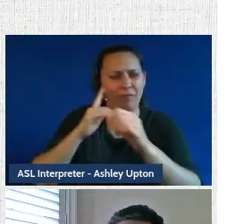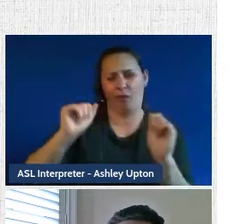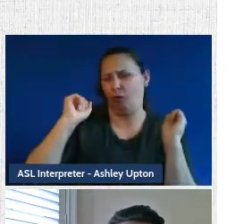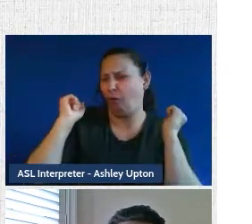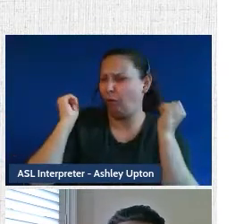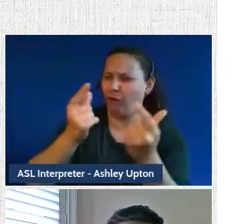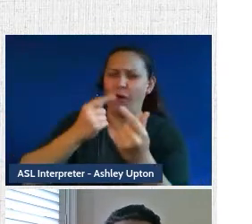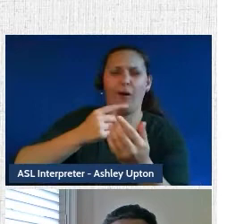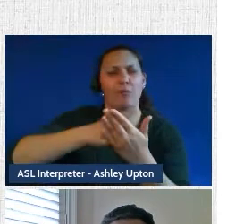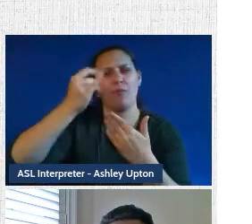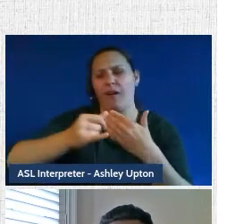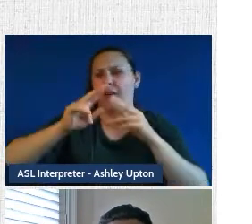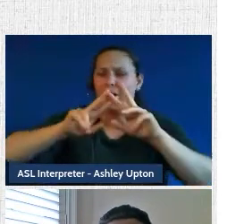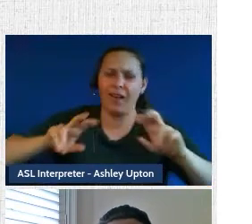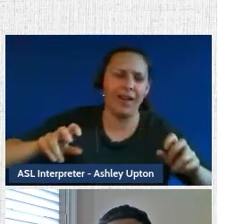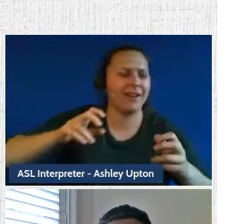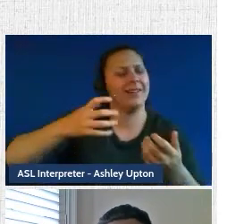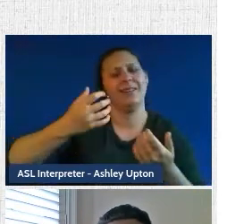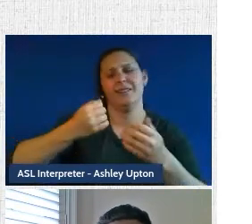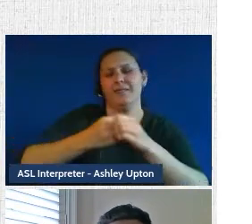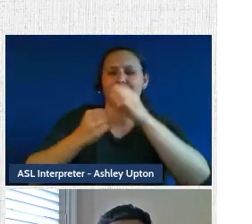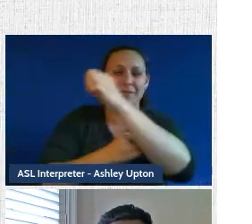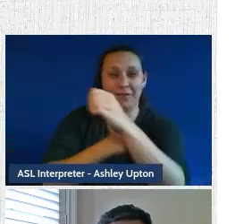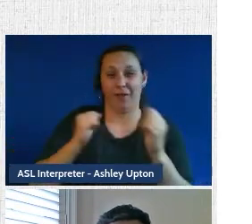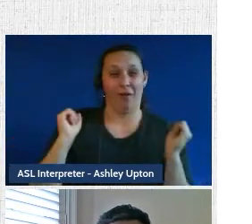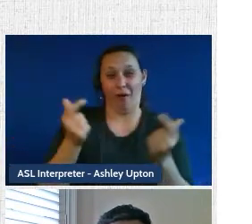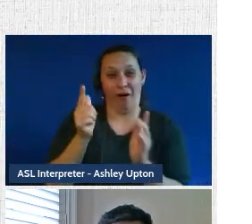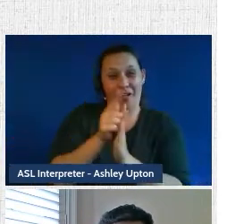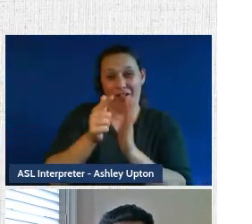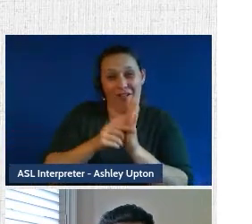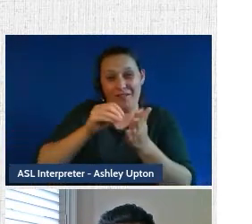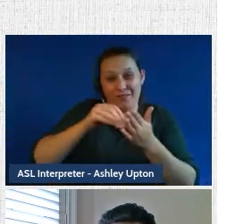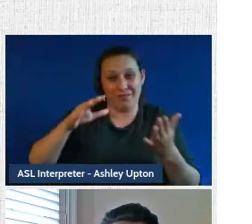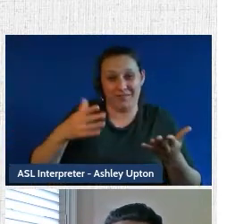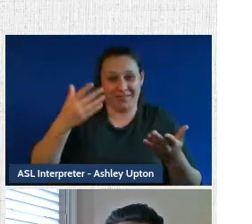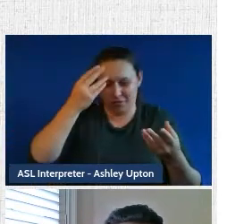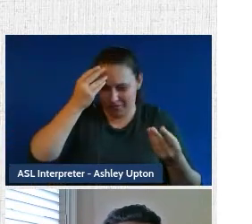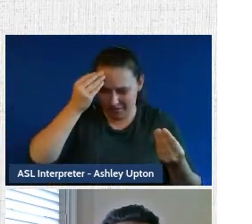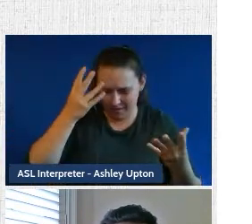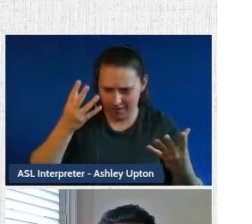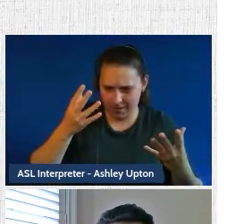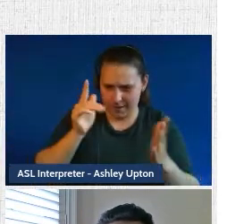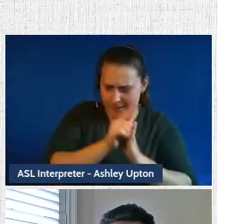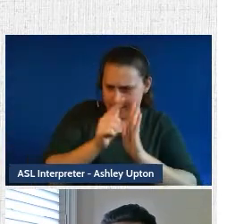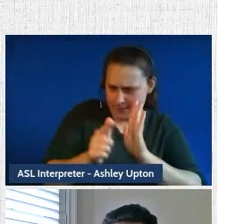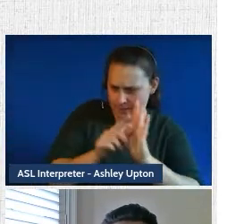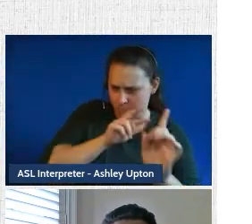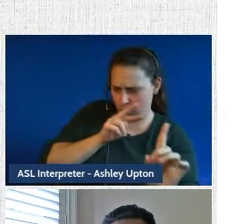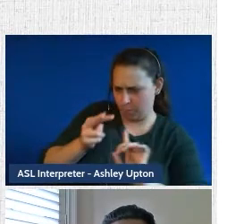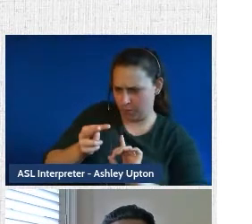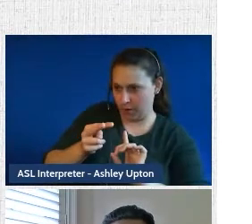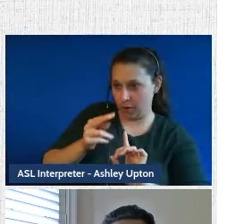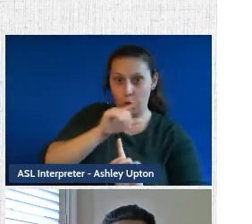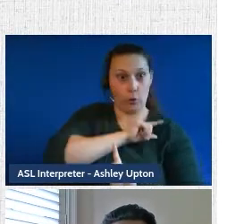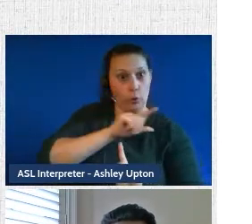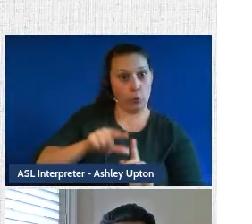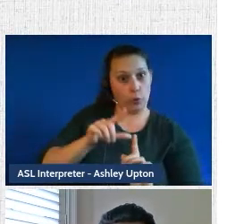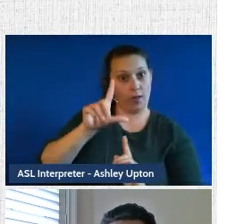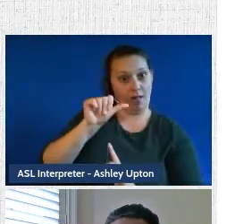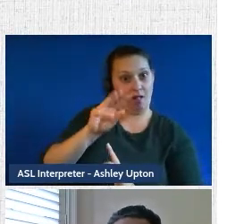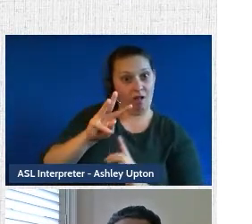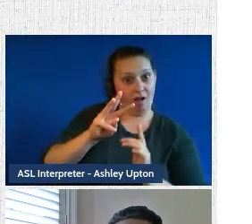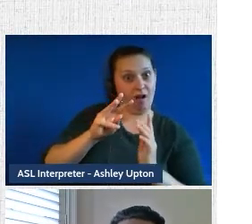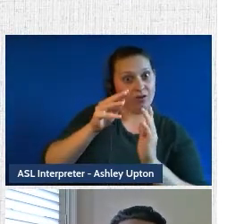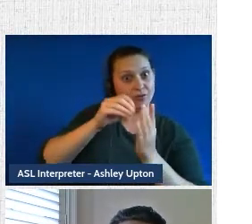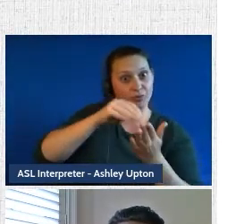project analysts do, you know, fundamentally, we are law students. And I tried to explain, you know, like from a legal side that when our Queen's law students are working on